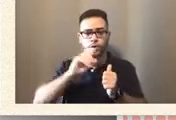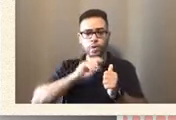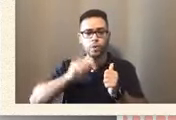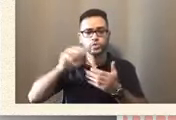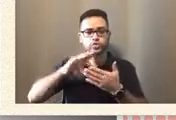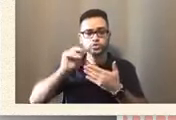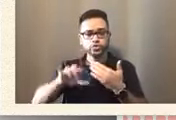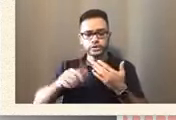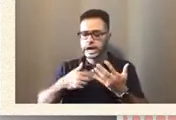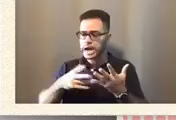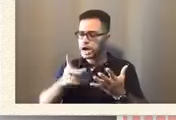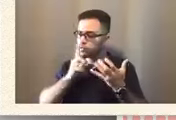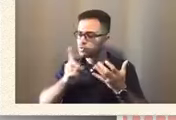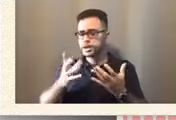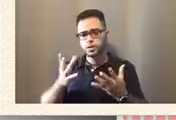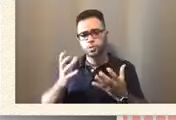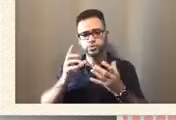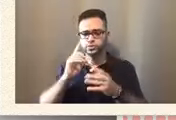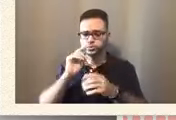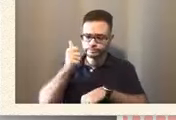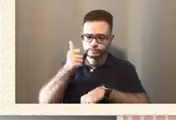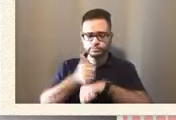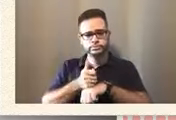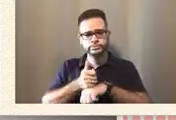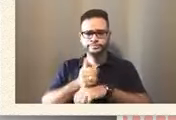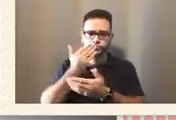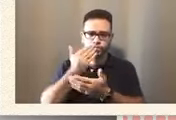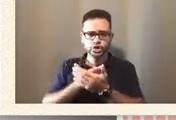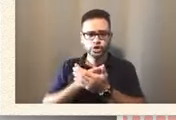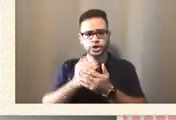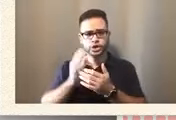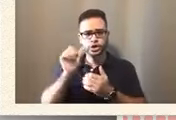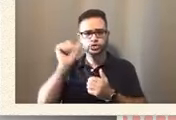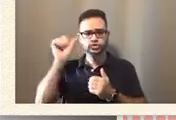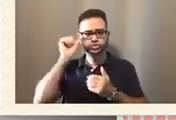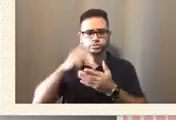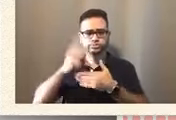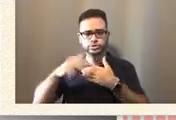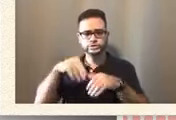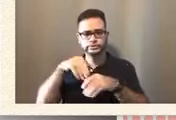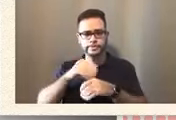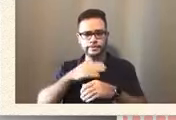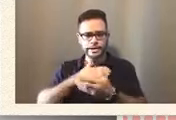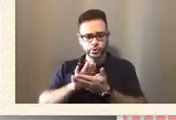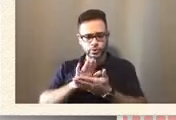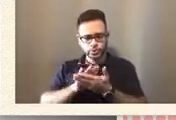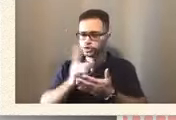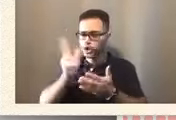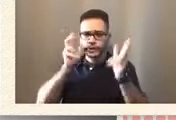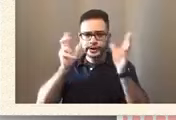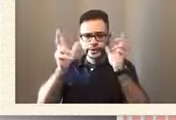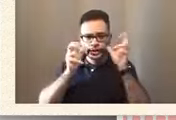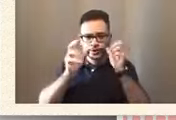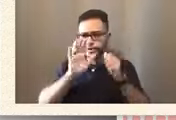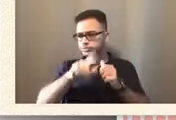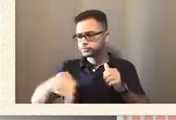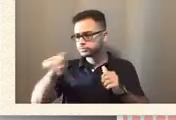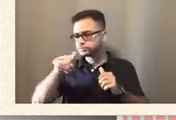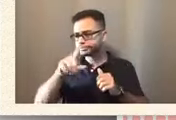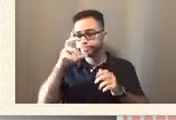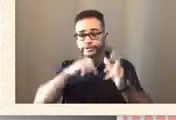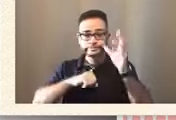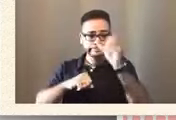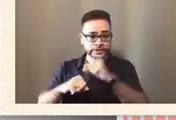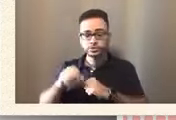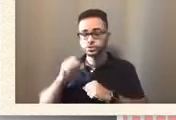implement a good adult program at my school. And so just hearing what you guys missed out on or what you have been